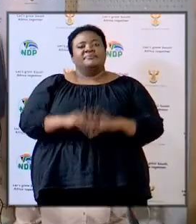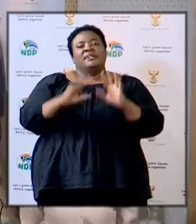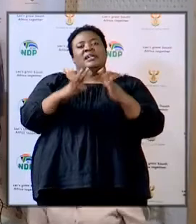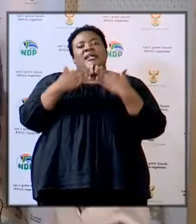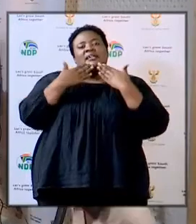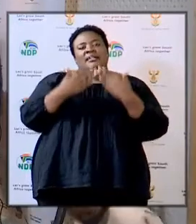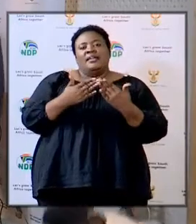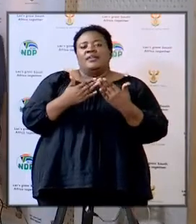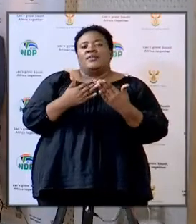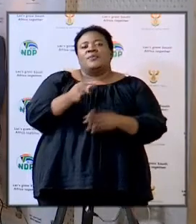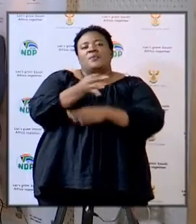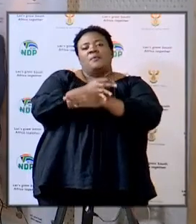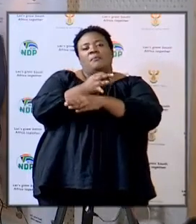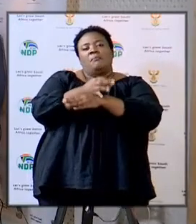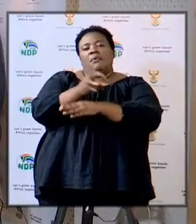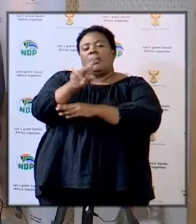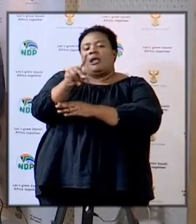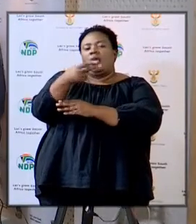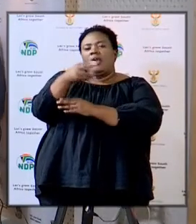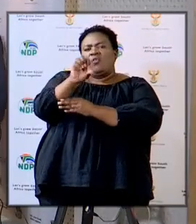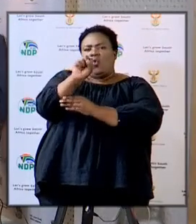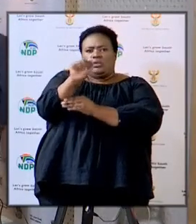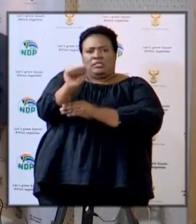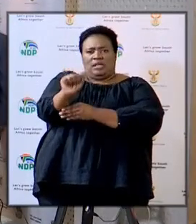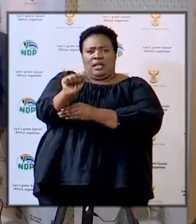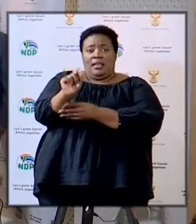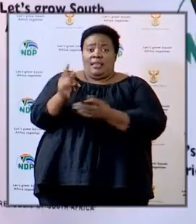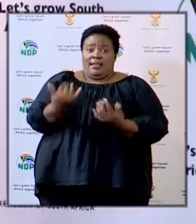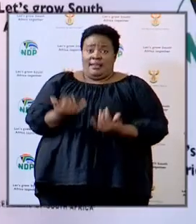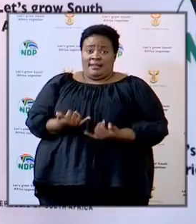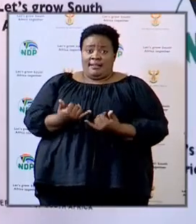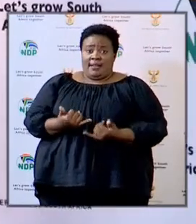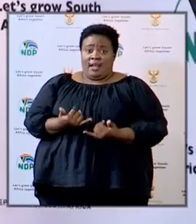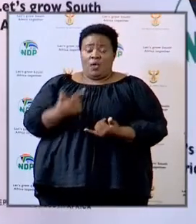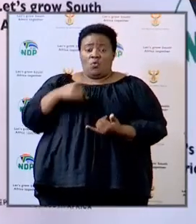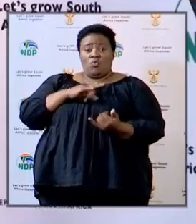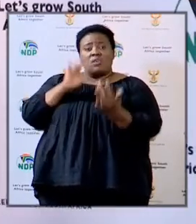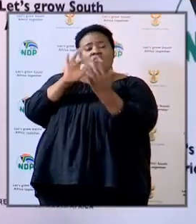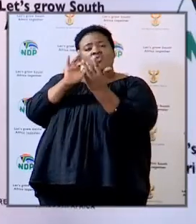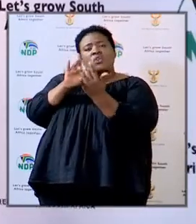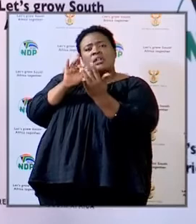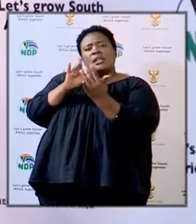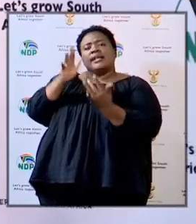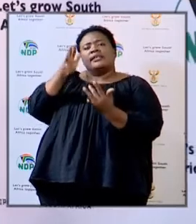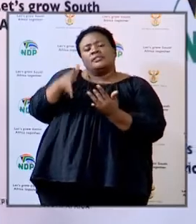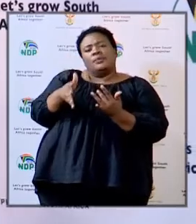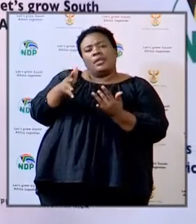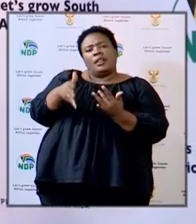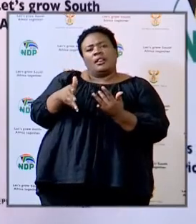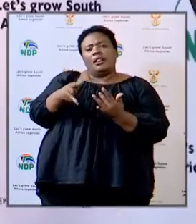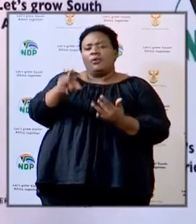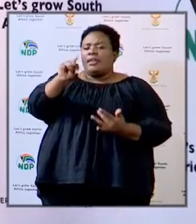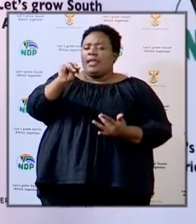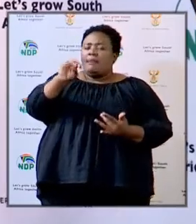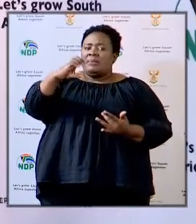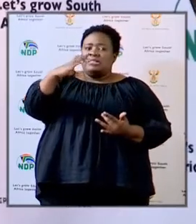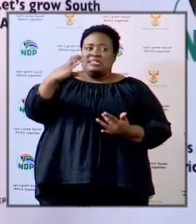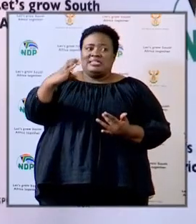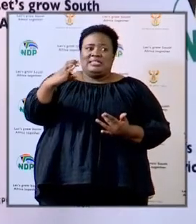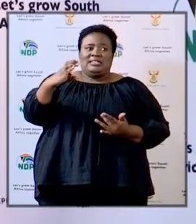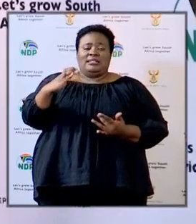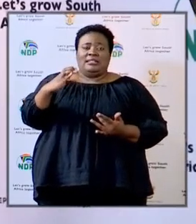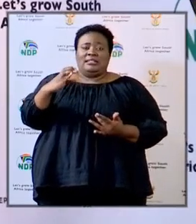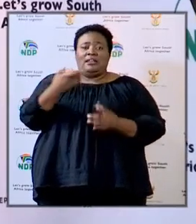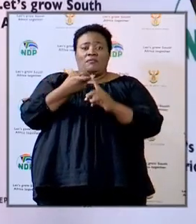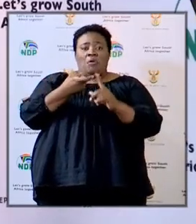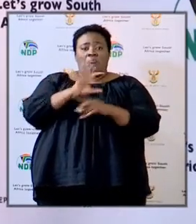Thank you so much, Mr. Kosa. We will now be connecting with the MECs from